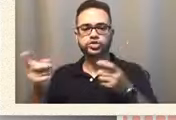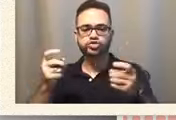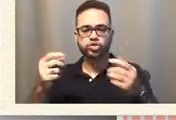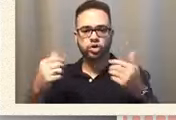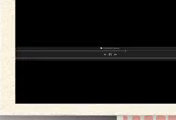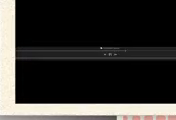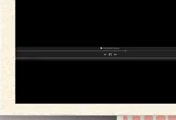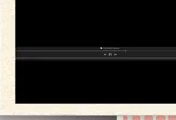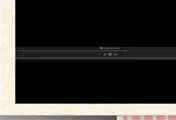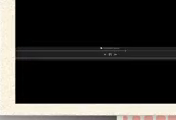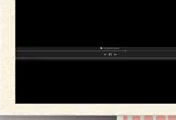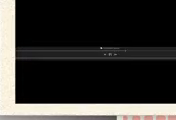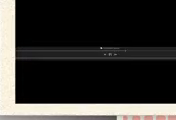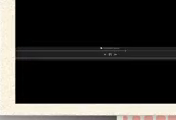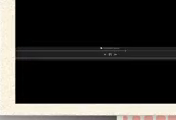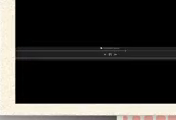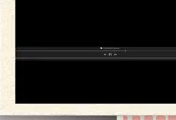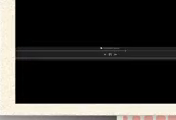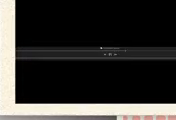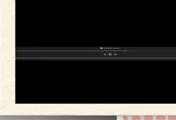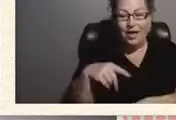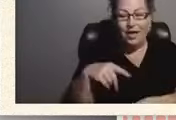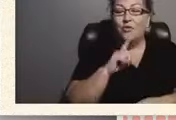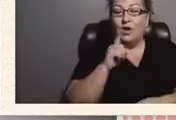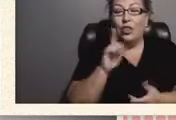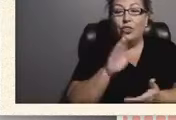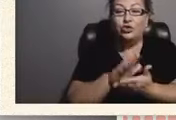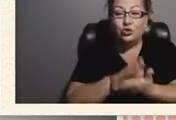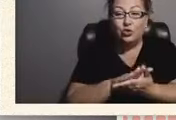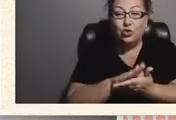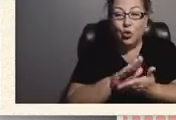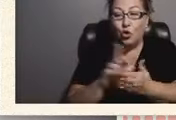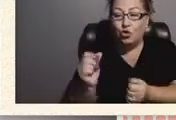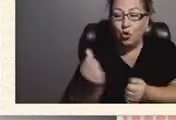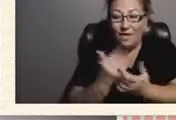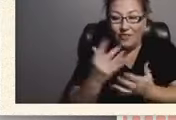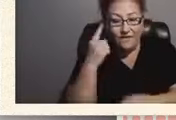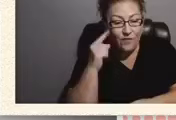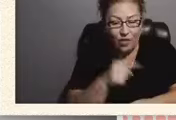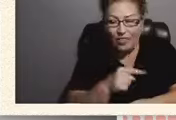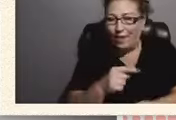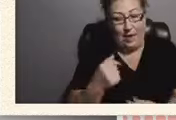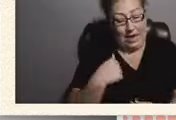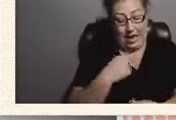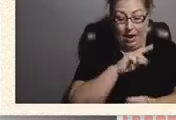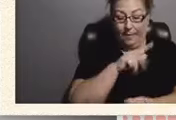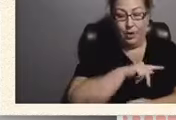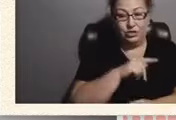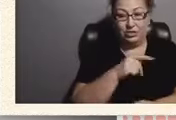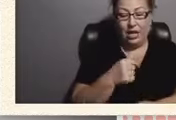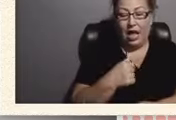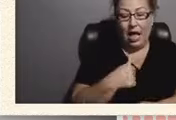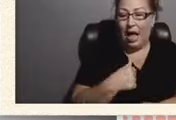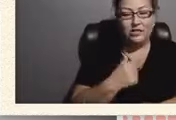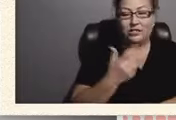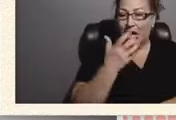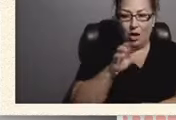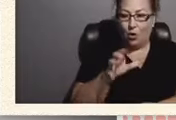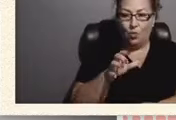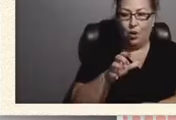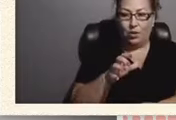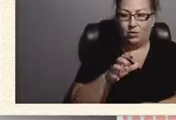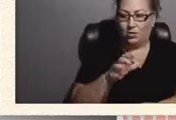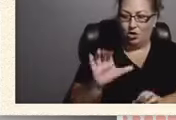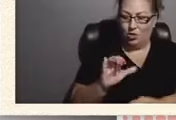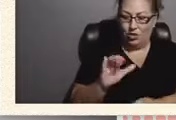They're letting the school do everything for them, and I personally, and I'm just like, I don't want to do this by myself. I shouldn't be doing